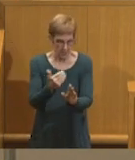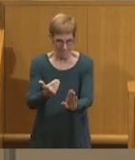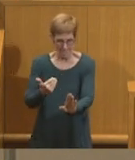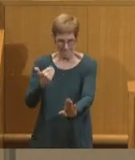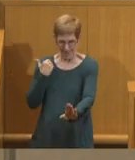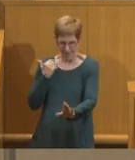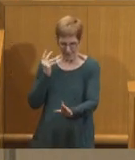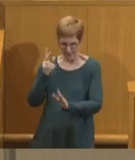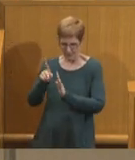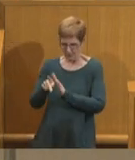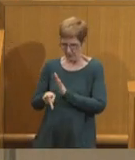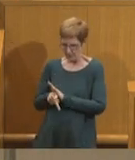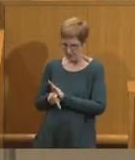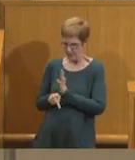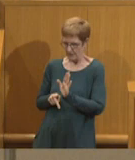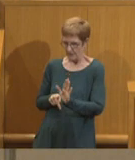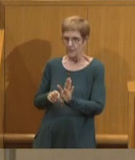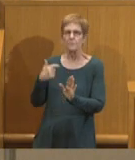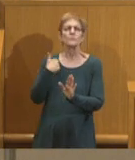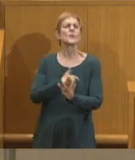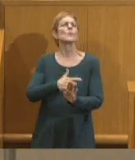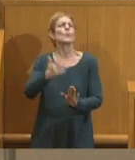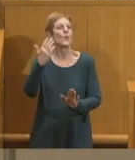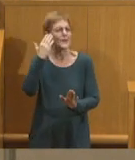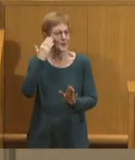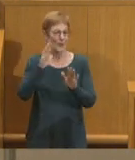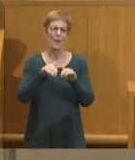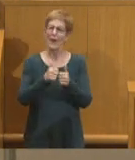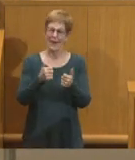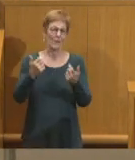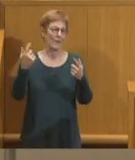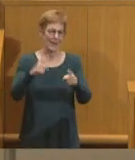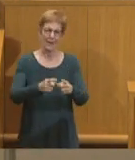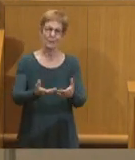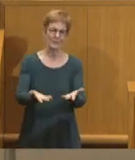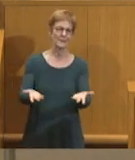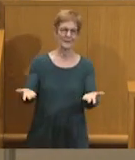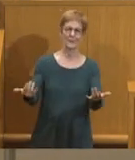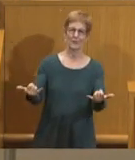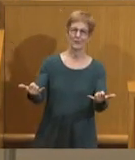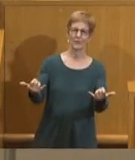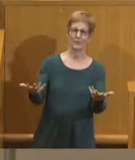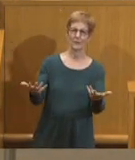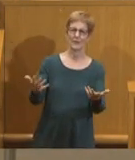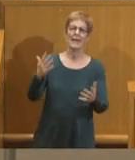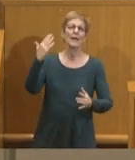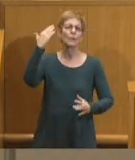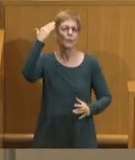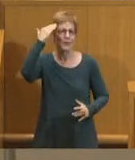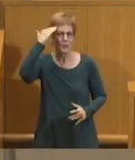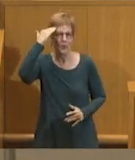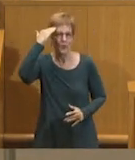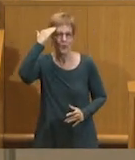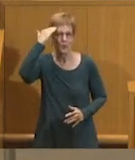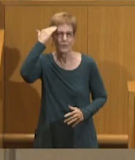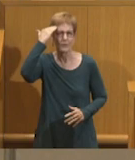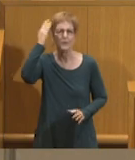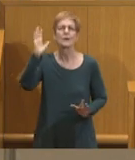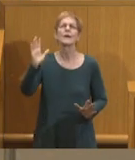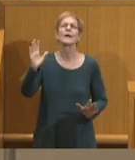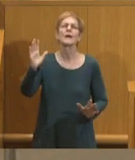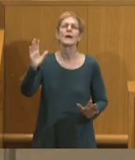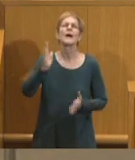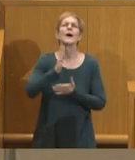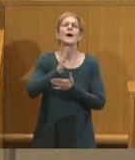policies. We know how we got here. Knowing is